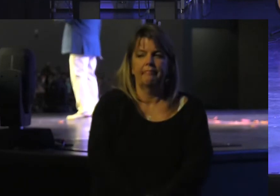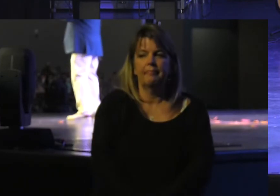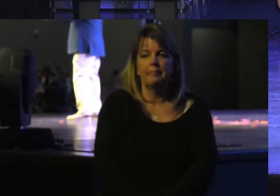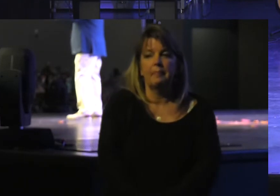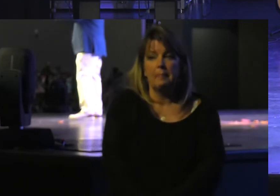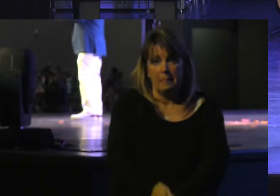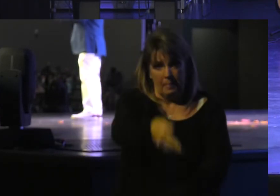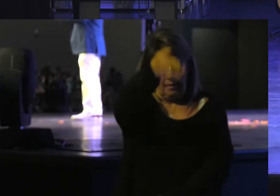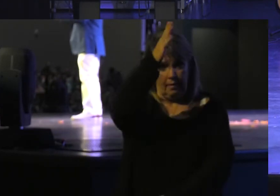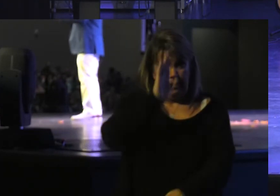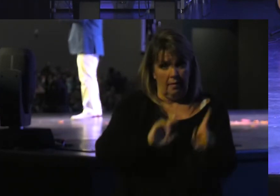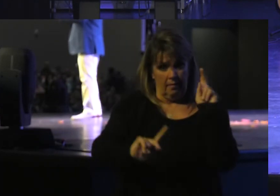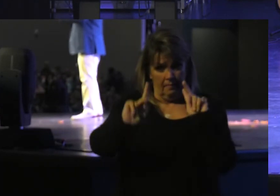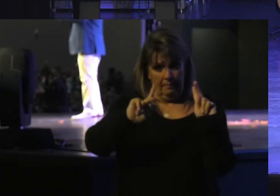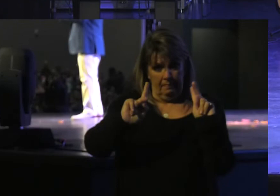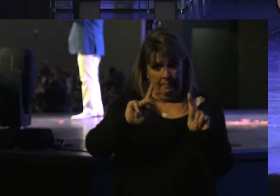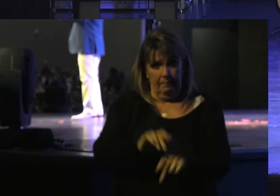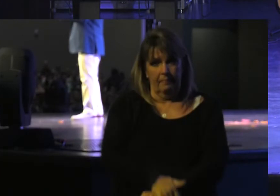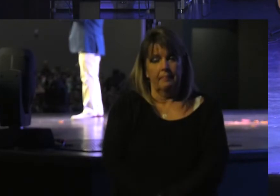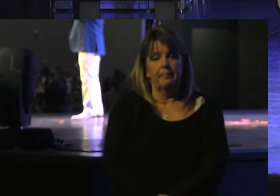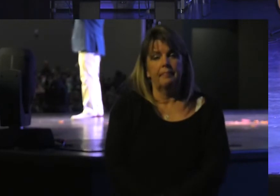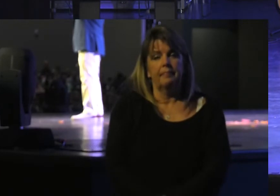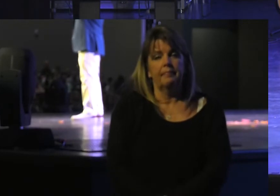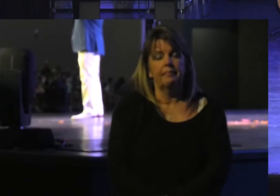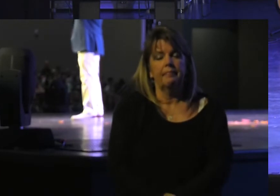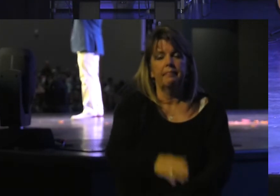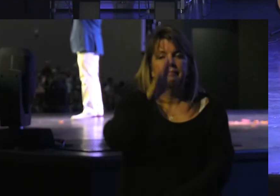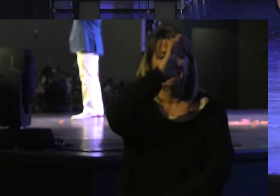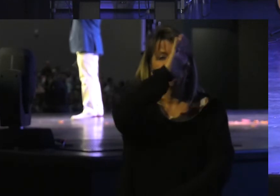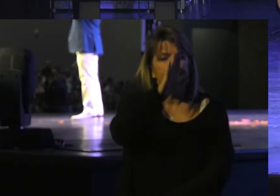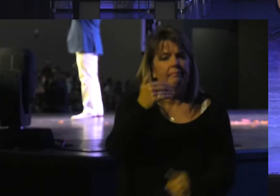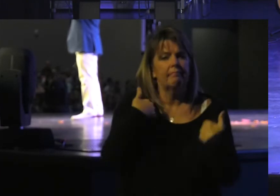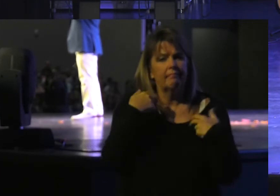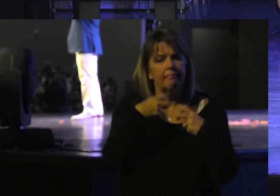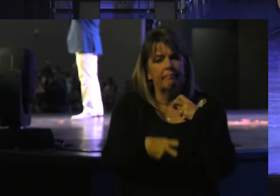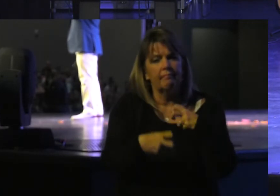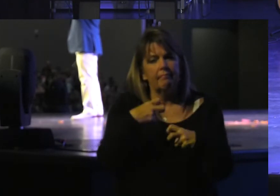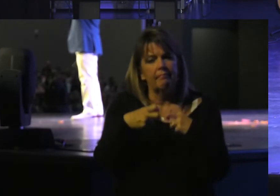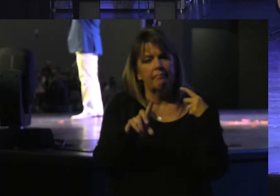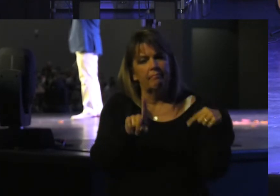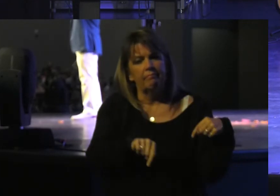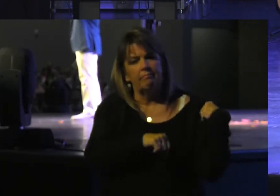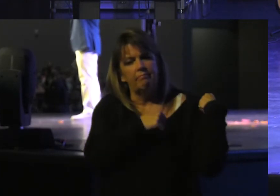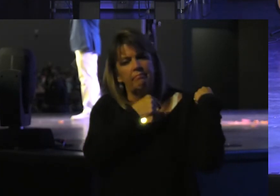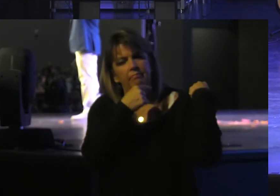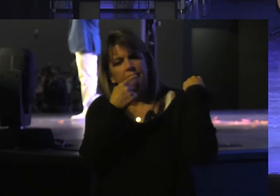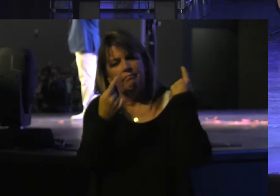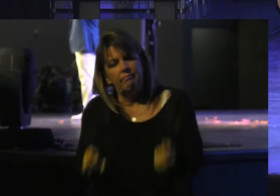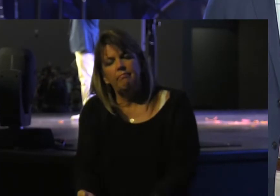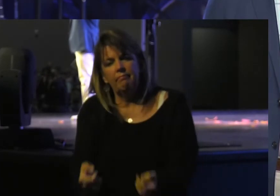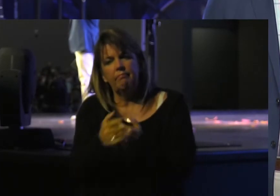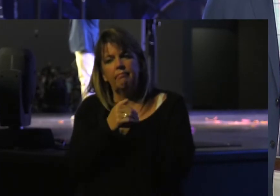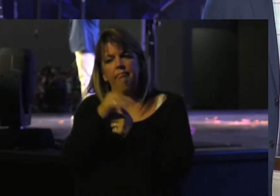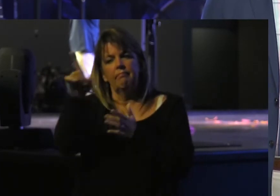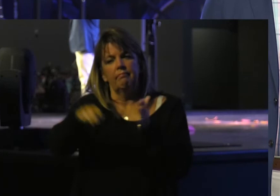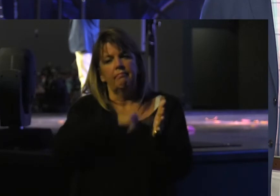God's People Have never Had a Problem Condemning Abortion